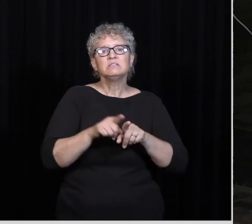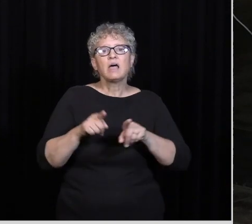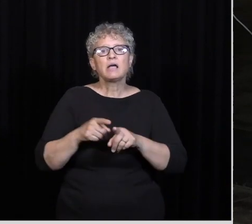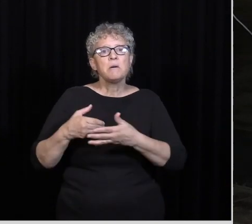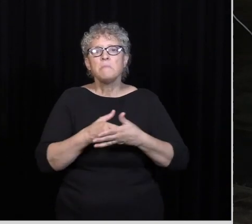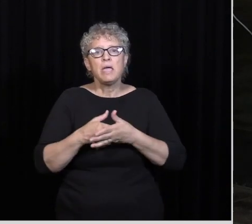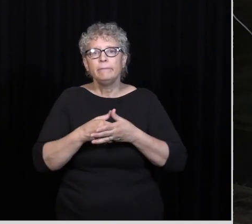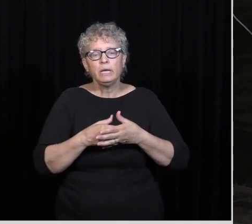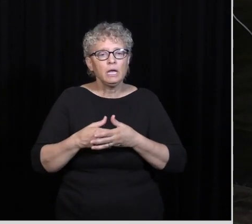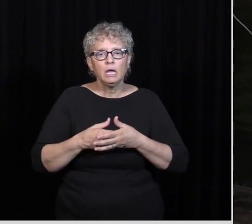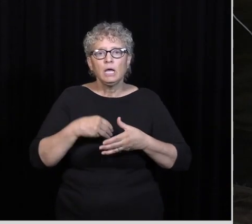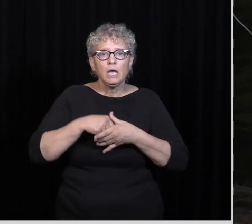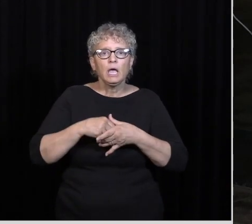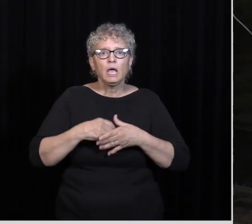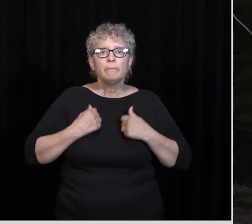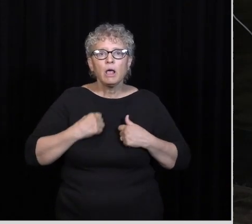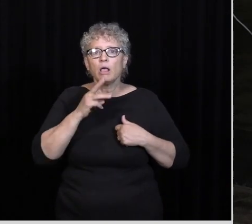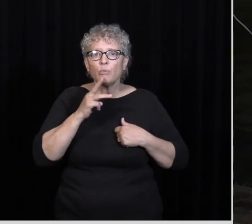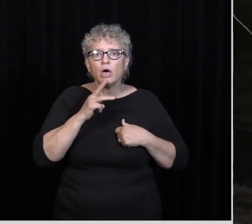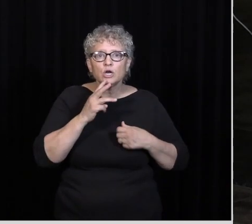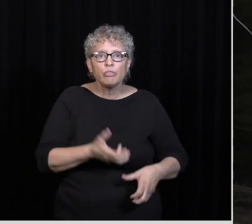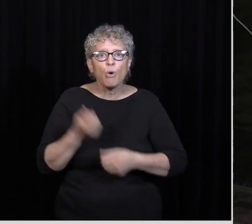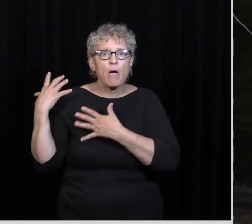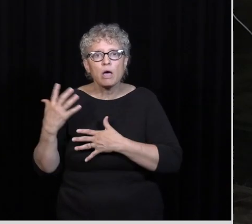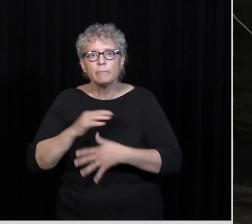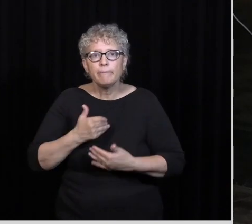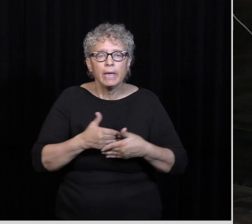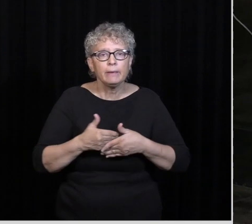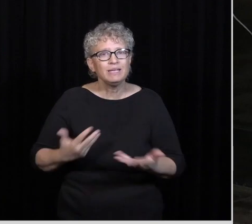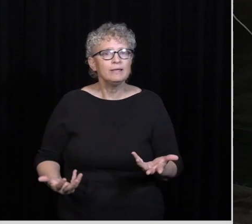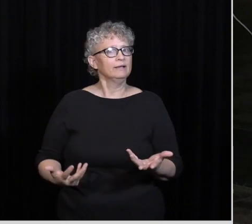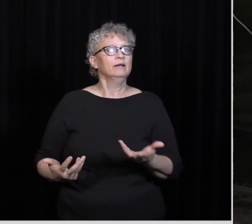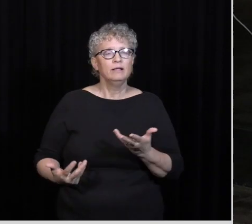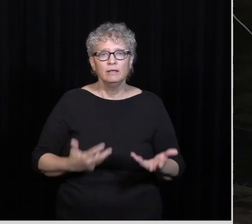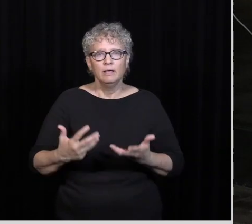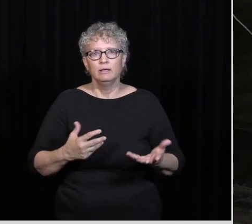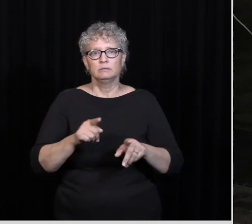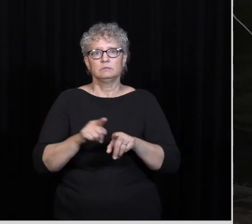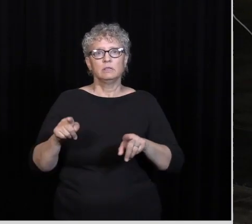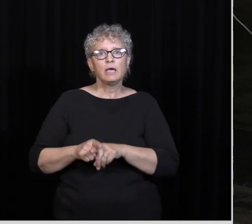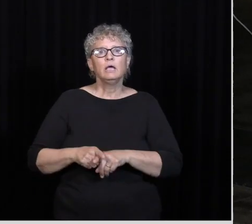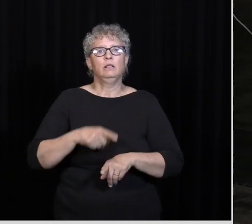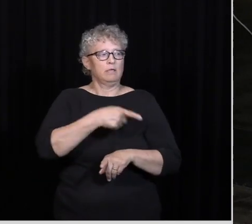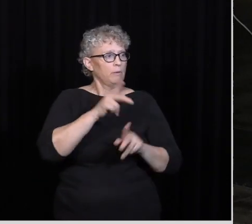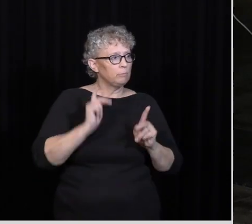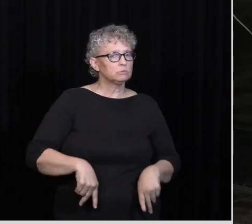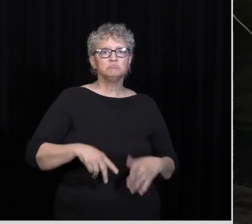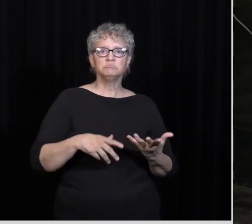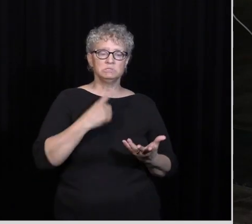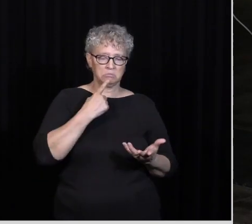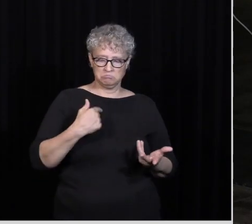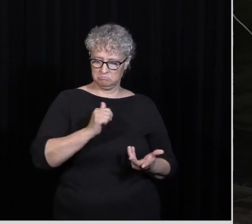Annihilated What circumcision means Of dedication to the Lord And separation from the world And they've made it Just this outward act My